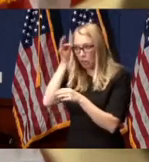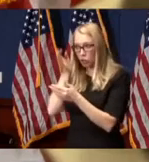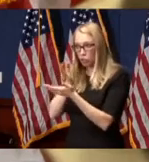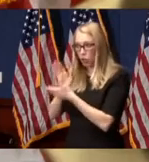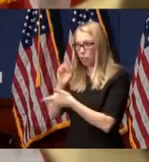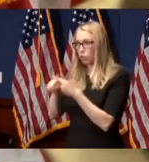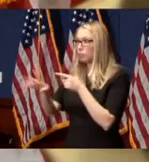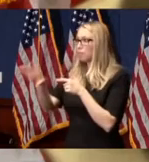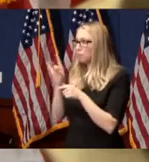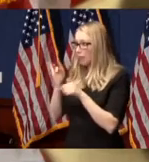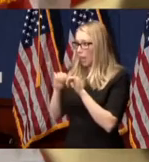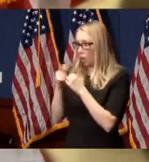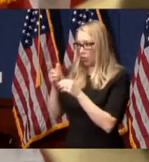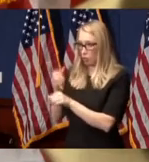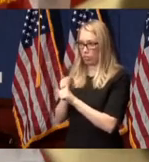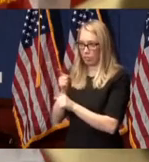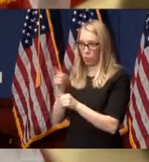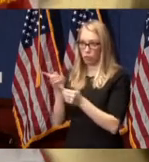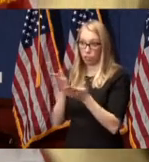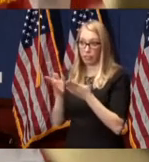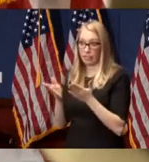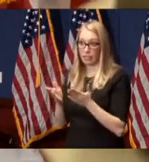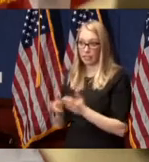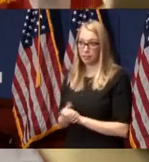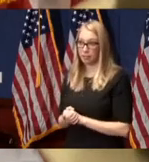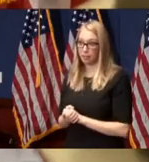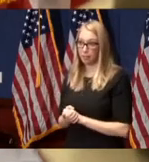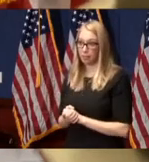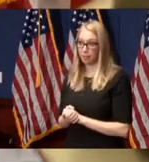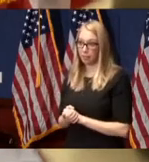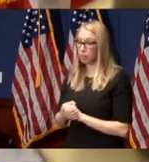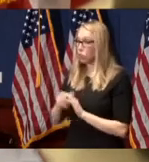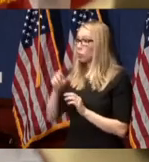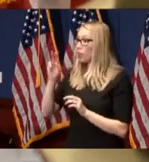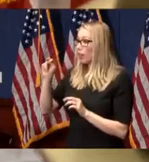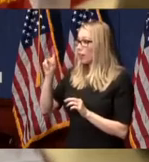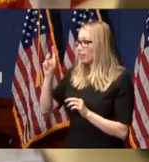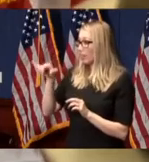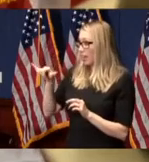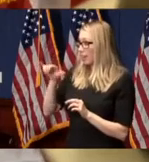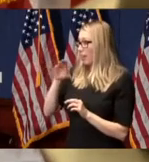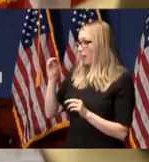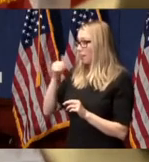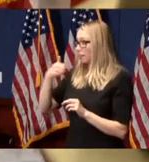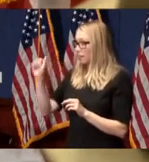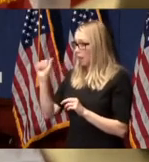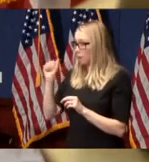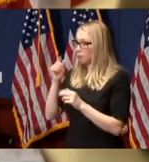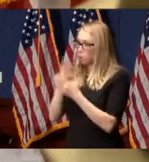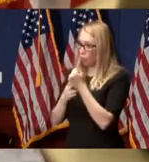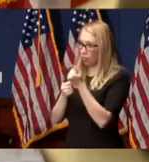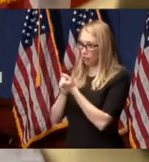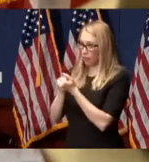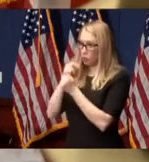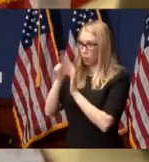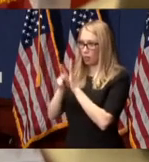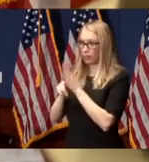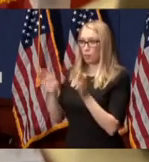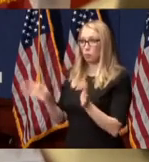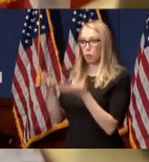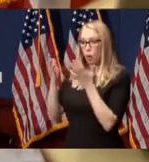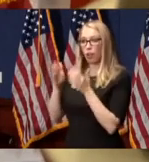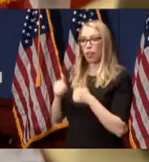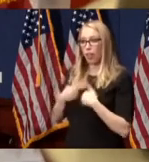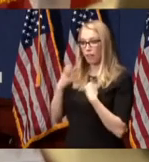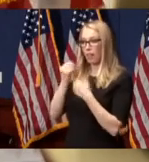in choosing how they receive those services. So Not Dead Yet and ADAPT advocate for policies that promote life and